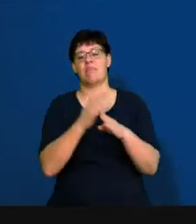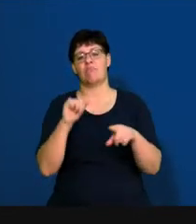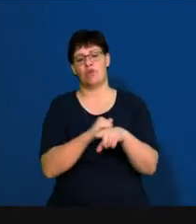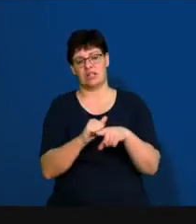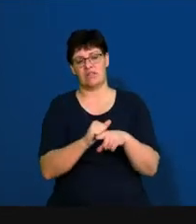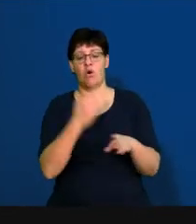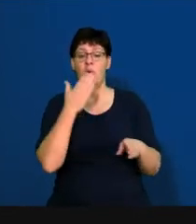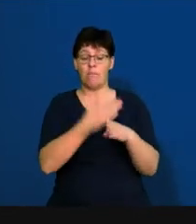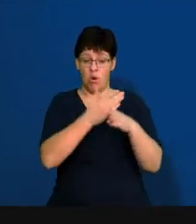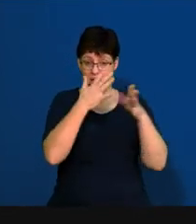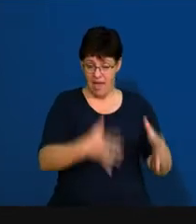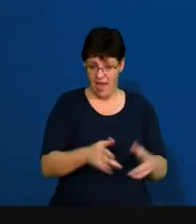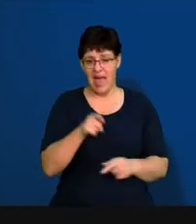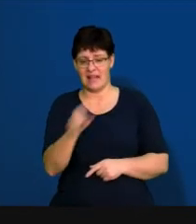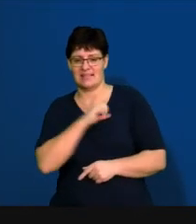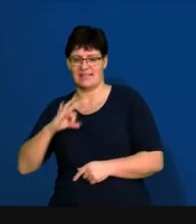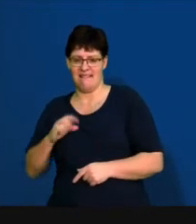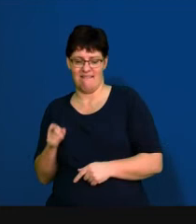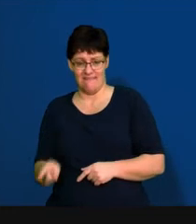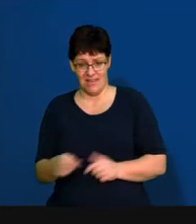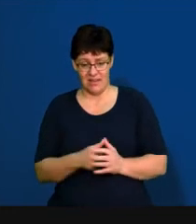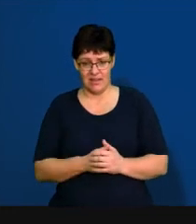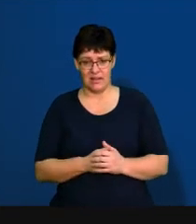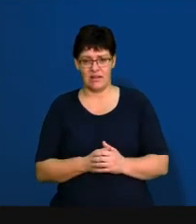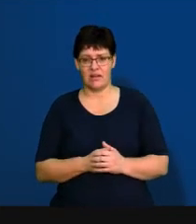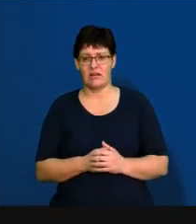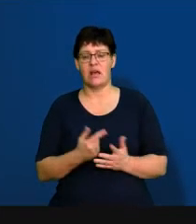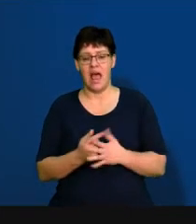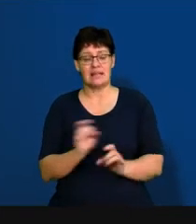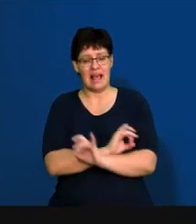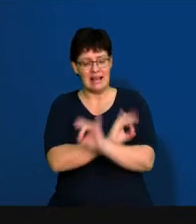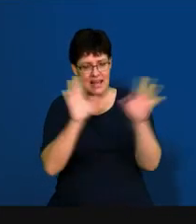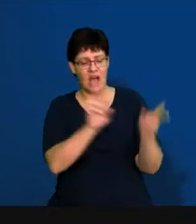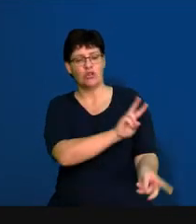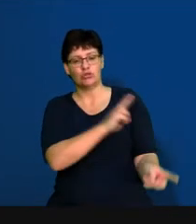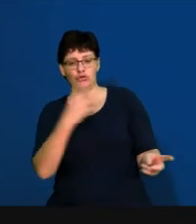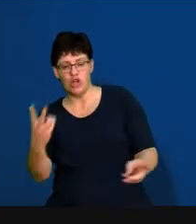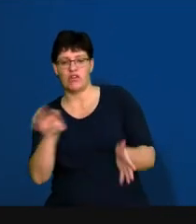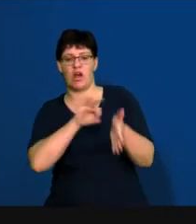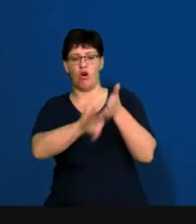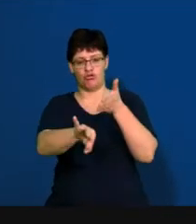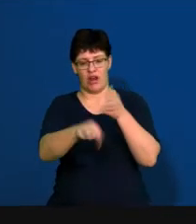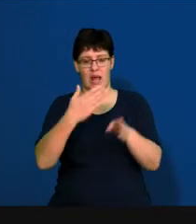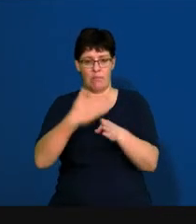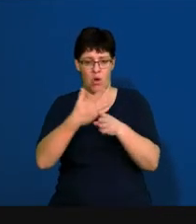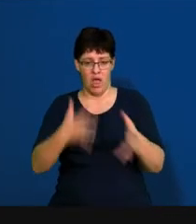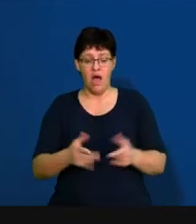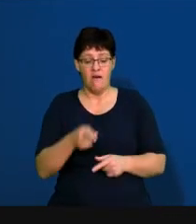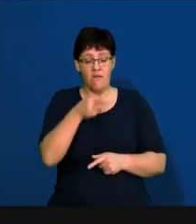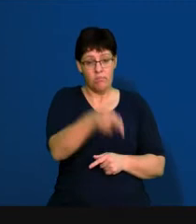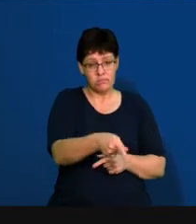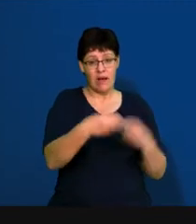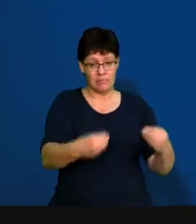employers and the employees. And it clarifies the transfer of employment contracts between existing